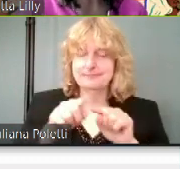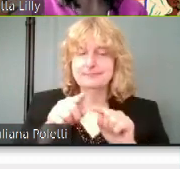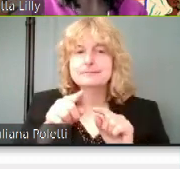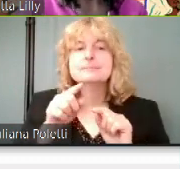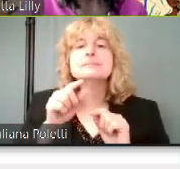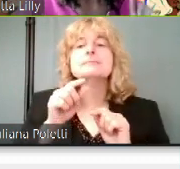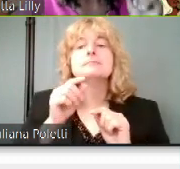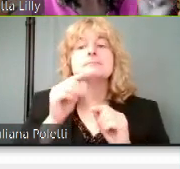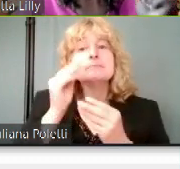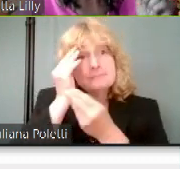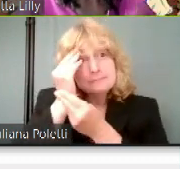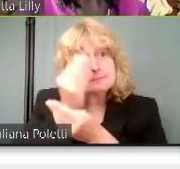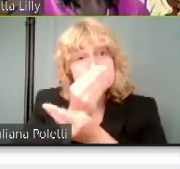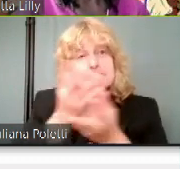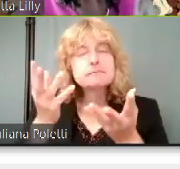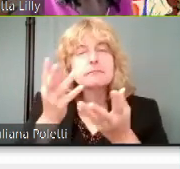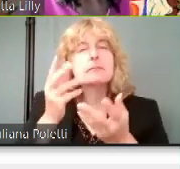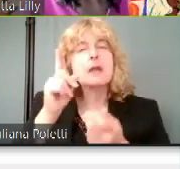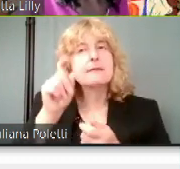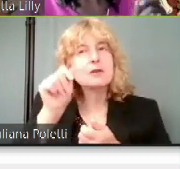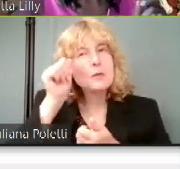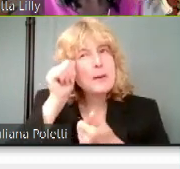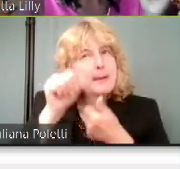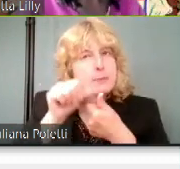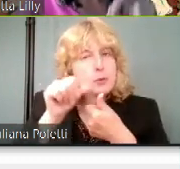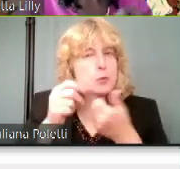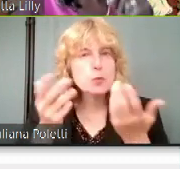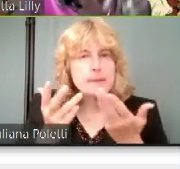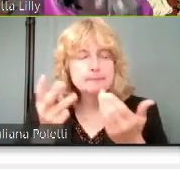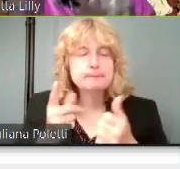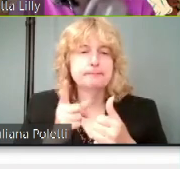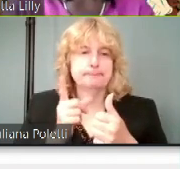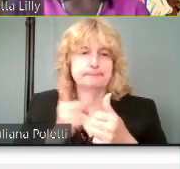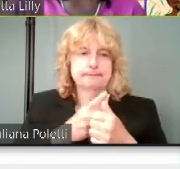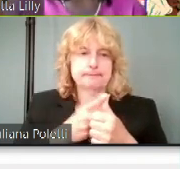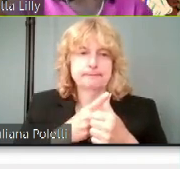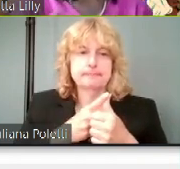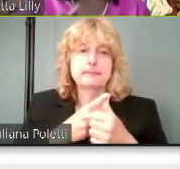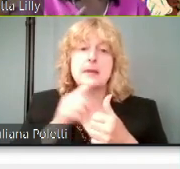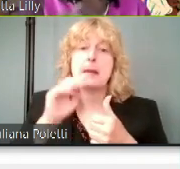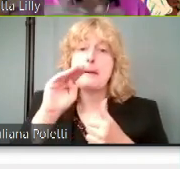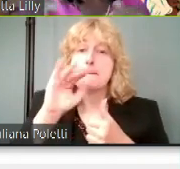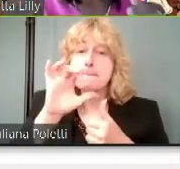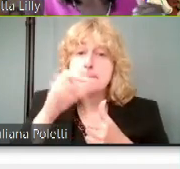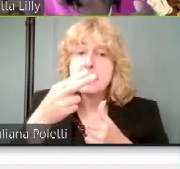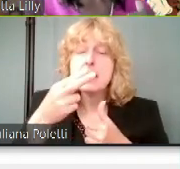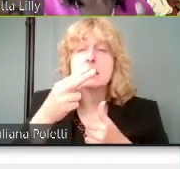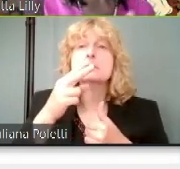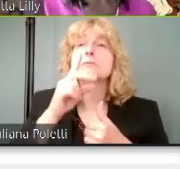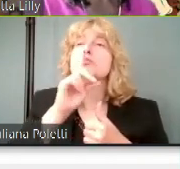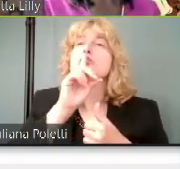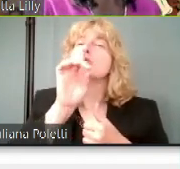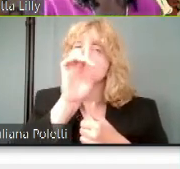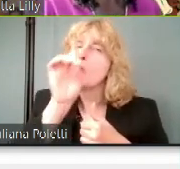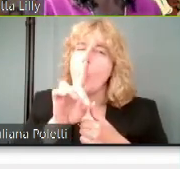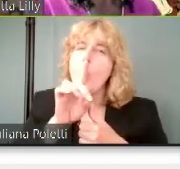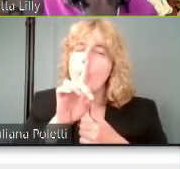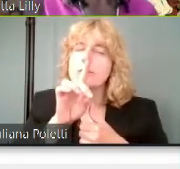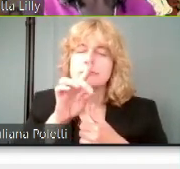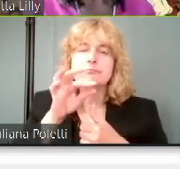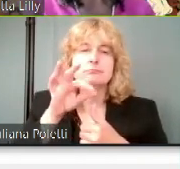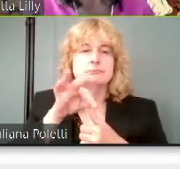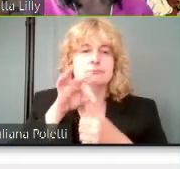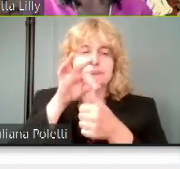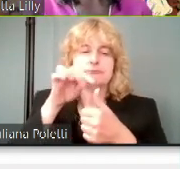in mind. First, Michigan and Detroit in particular, we don't have any limitations on